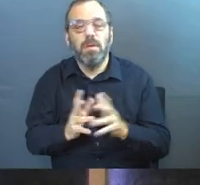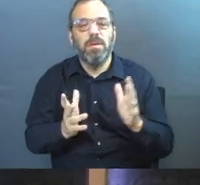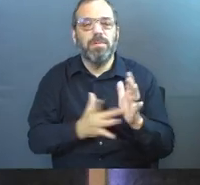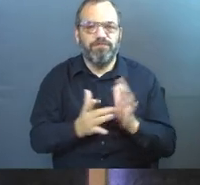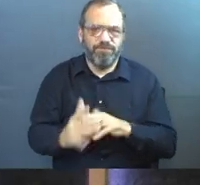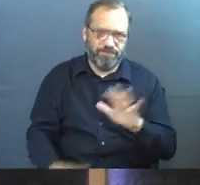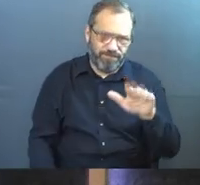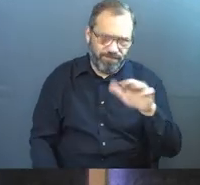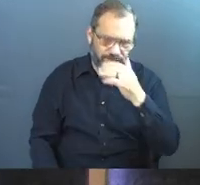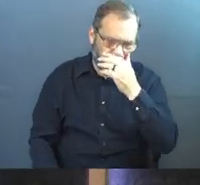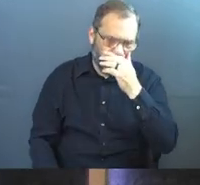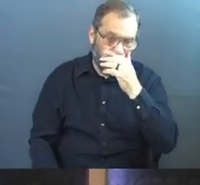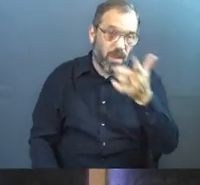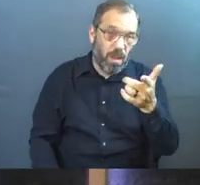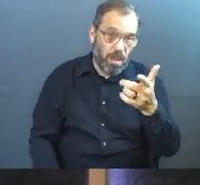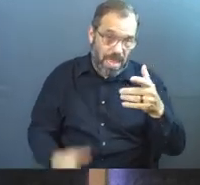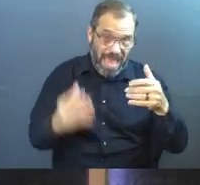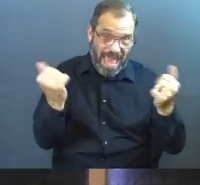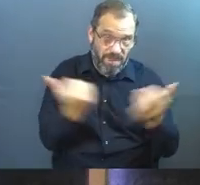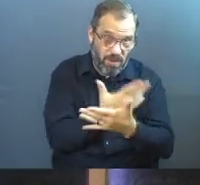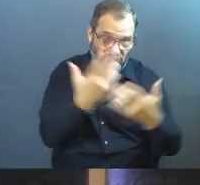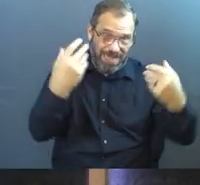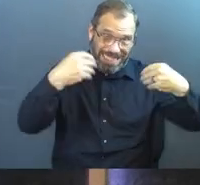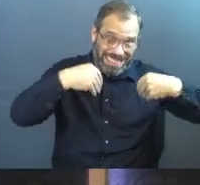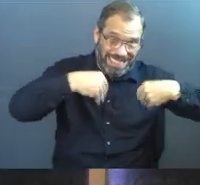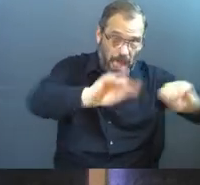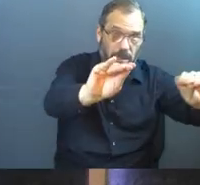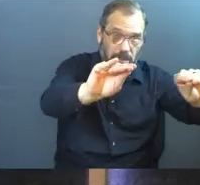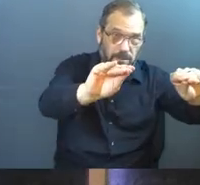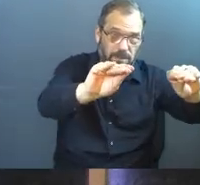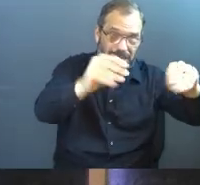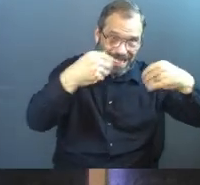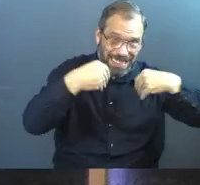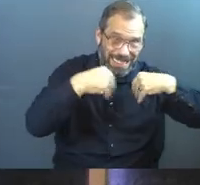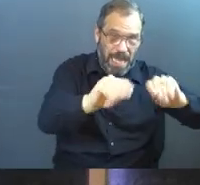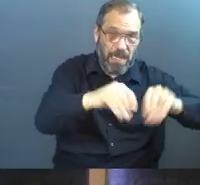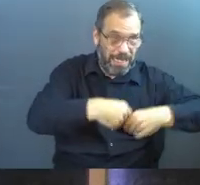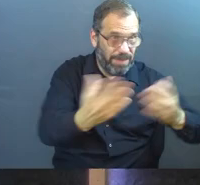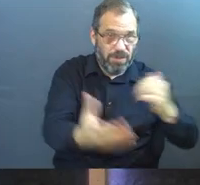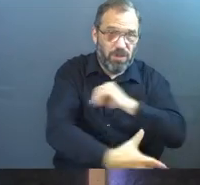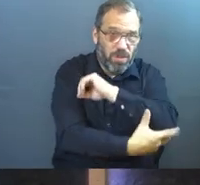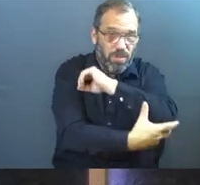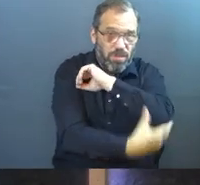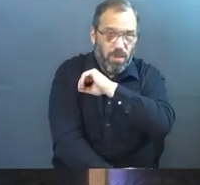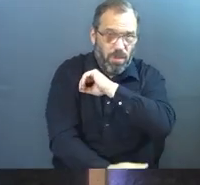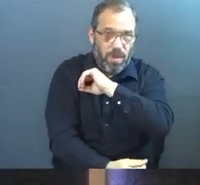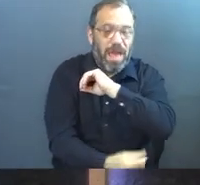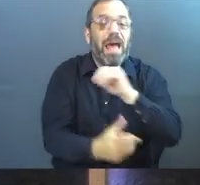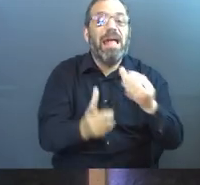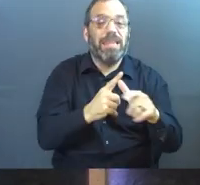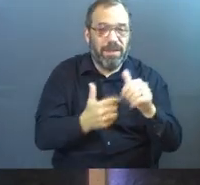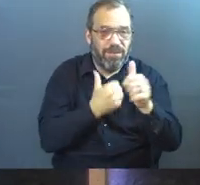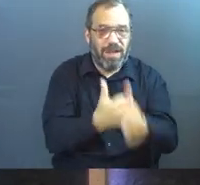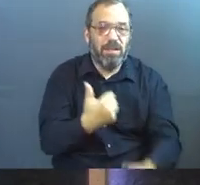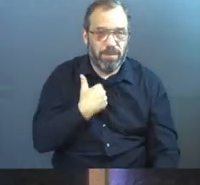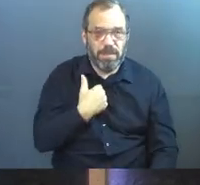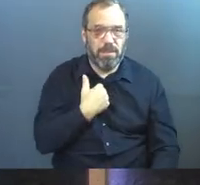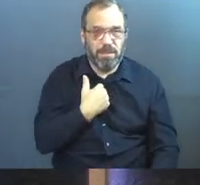And Jesus said, you got to sell everything that you have and you got to give it to the poor. He said, and then come follow me.